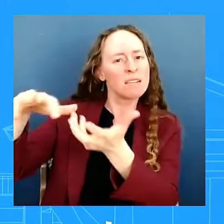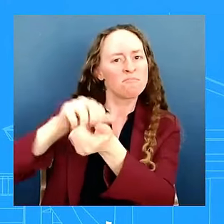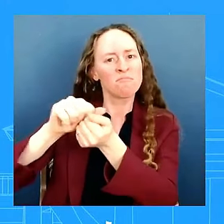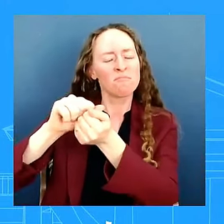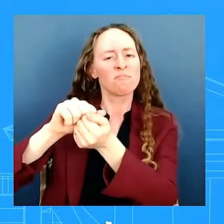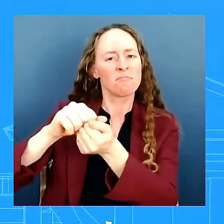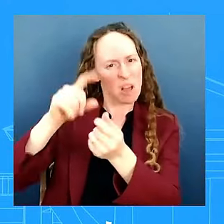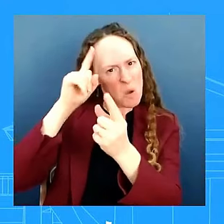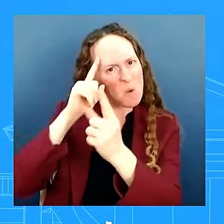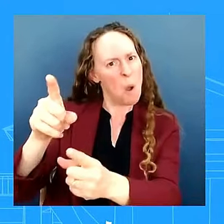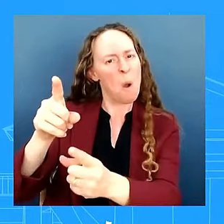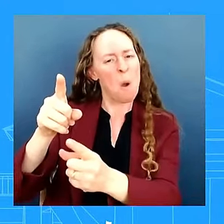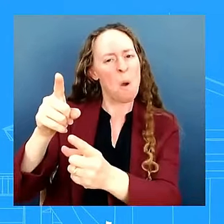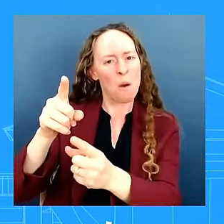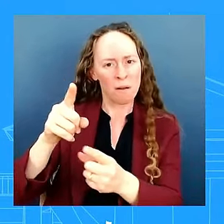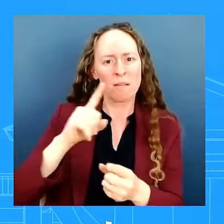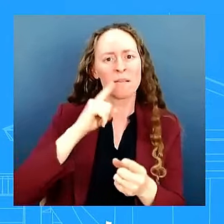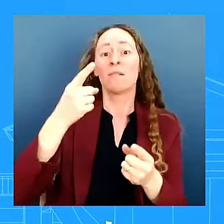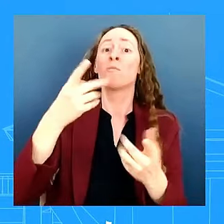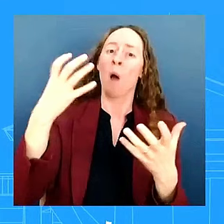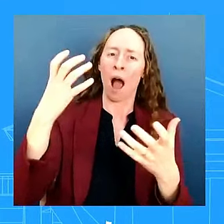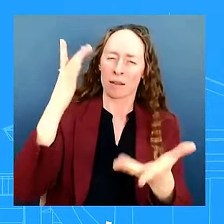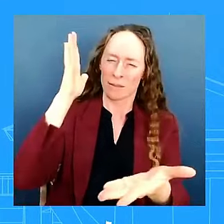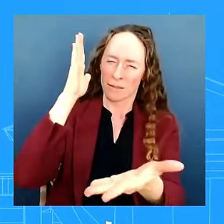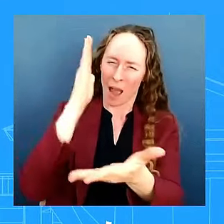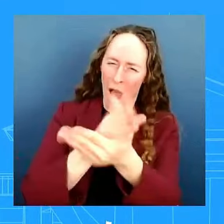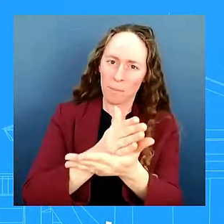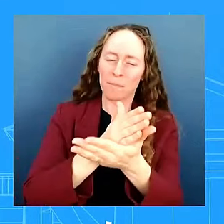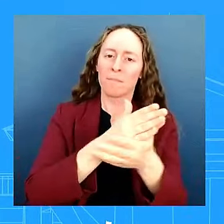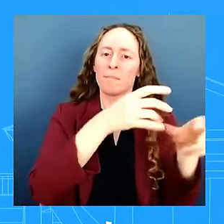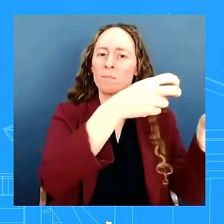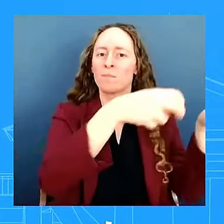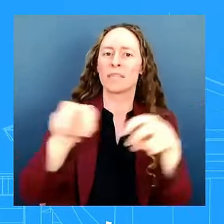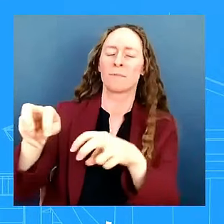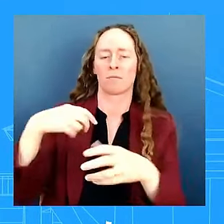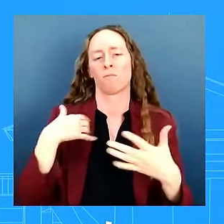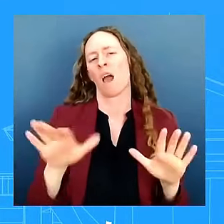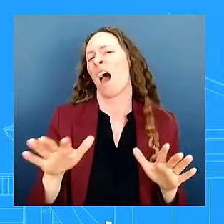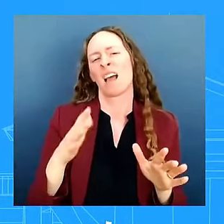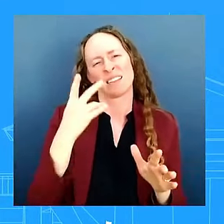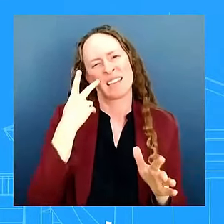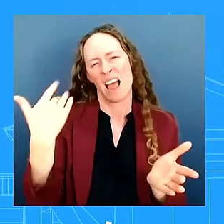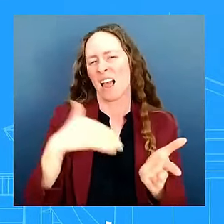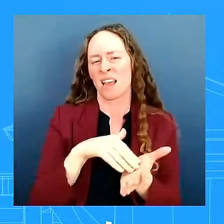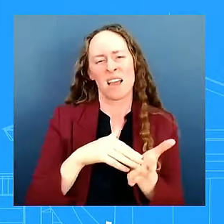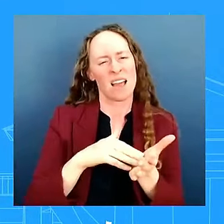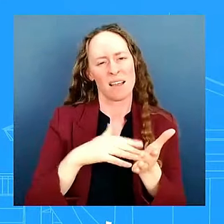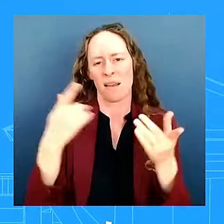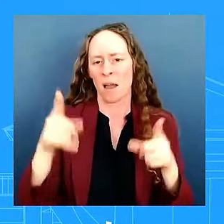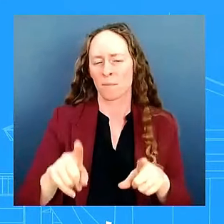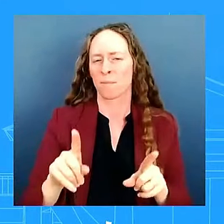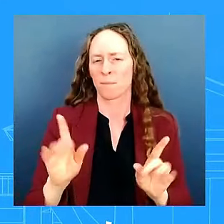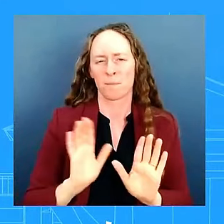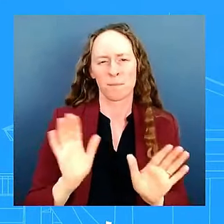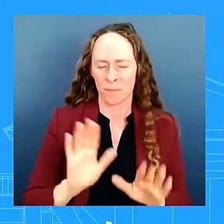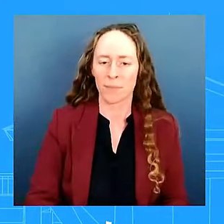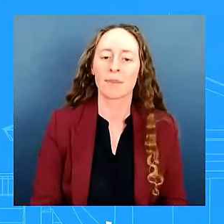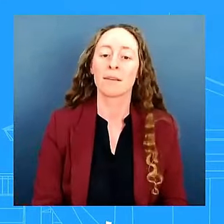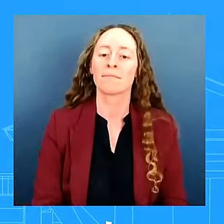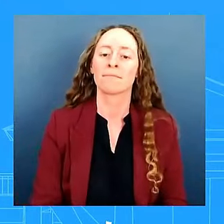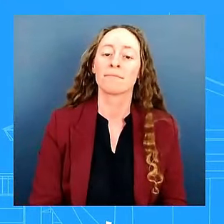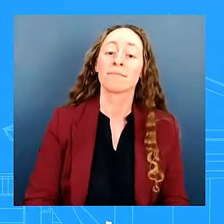many times again in an impassionate powerful way uh i would as it relates to this designation this is something that